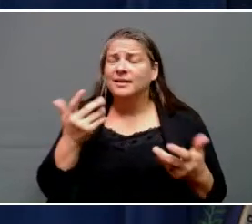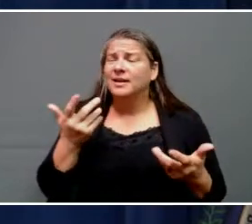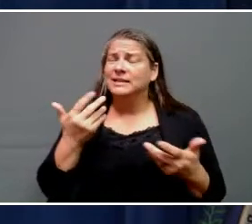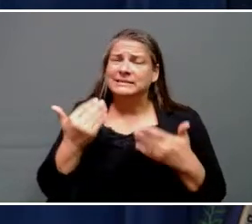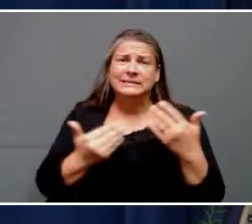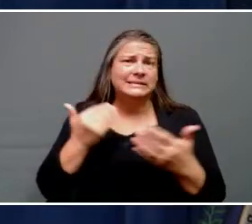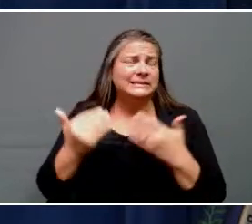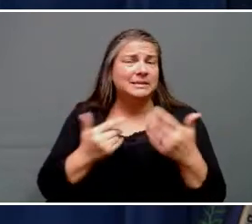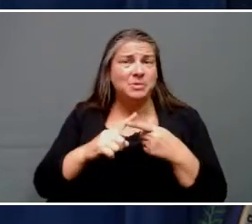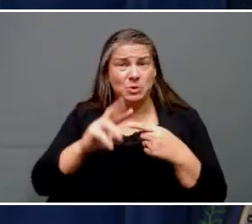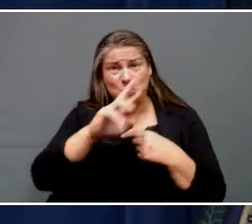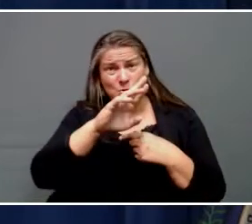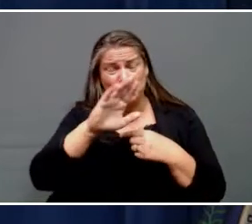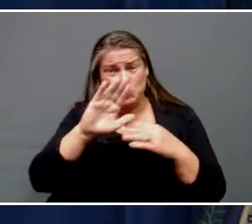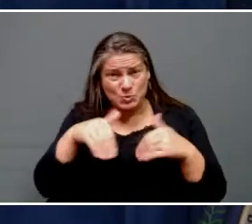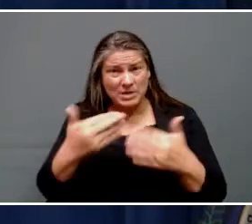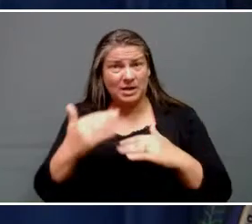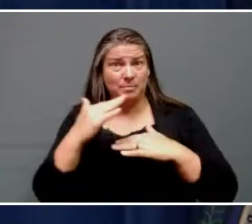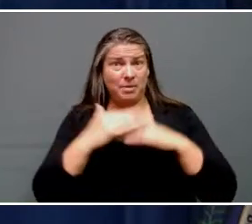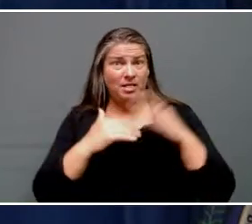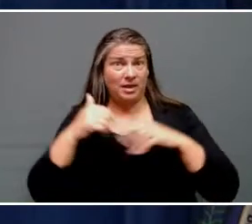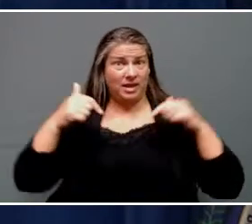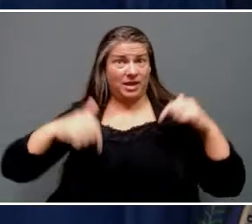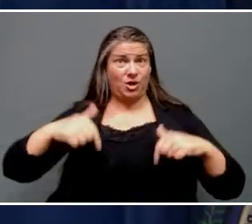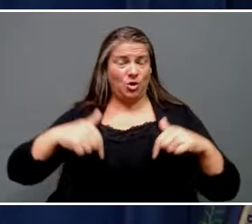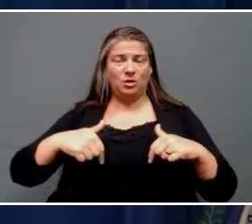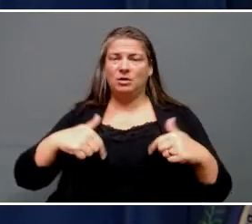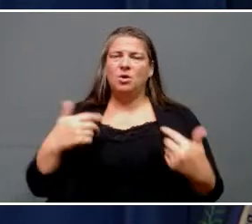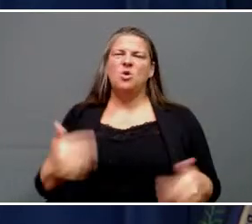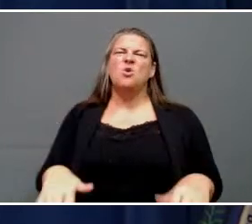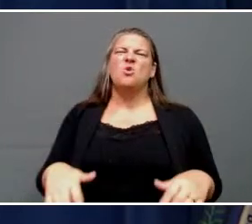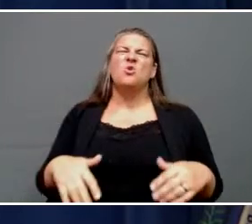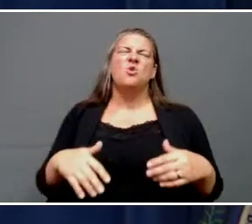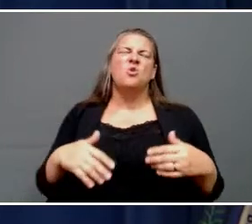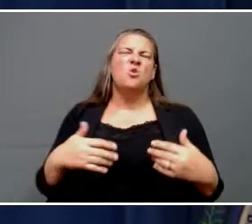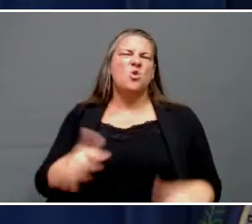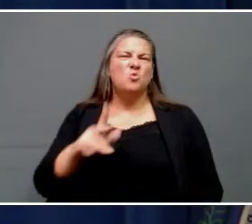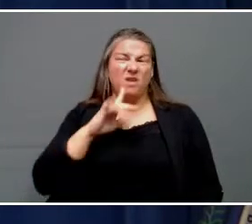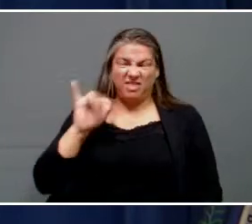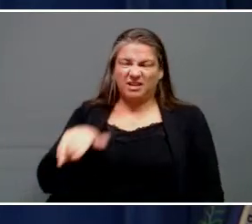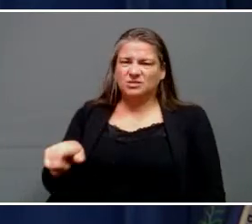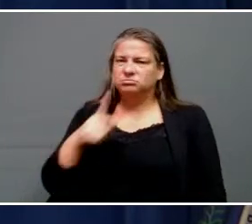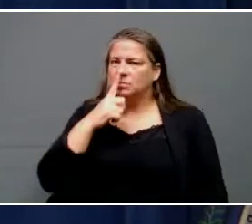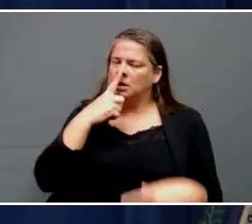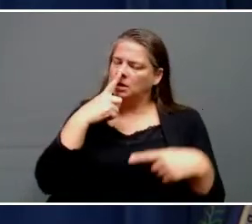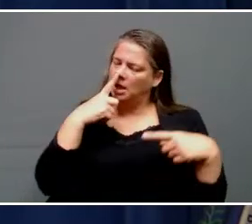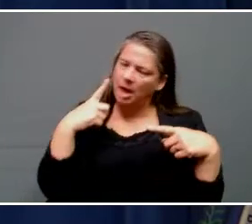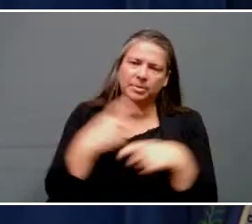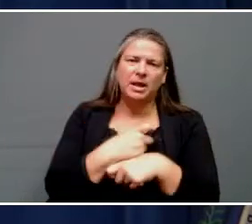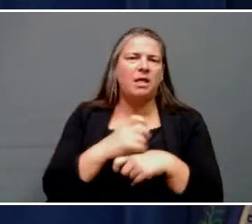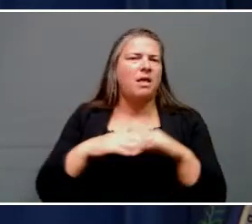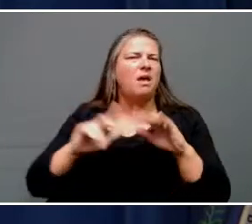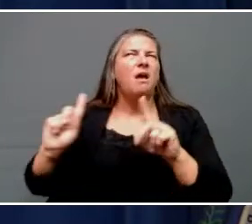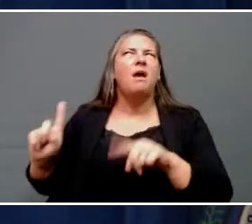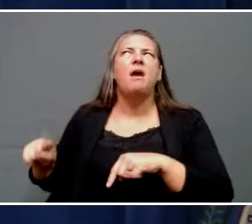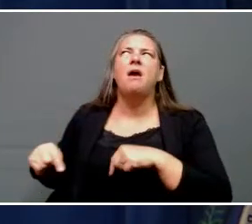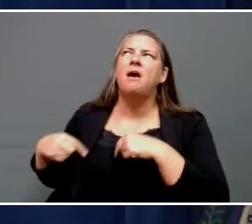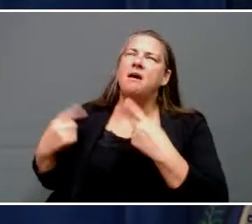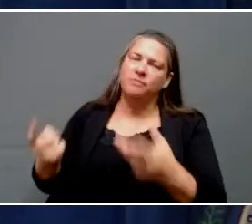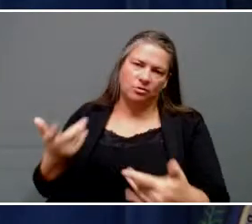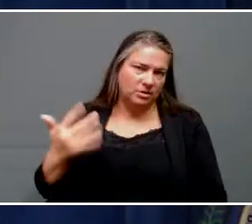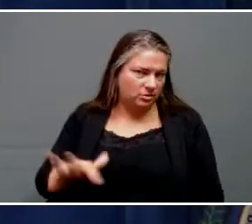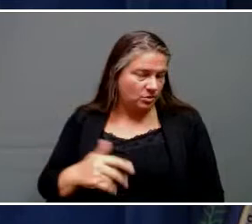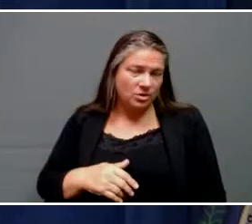rebuilding here is going to be one of the most complicated we have ever seen in this country. This is not going to be,